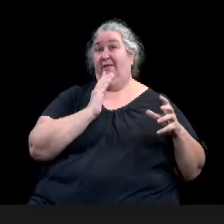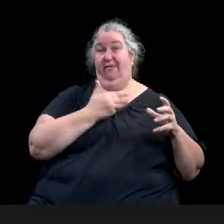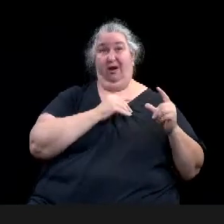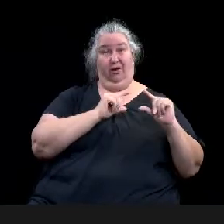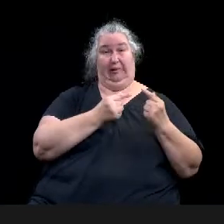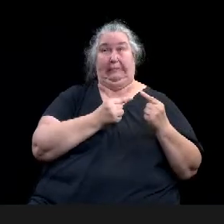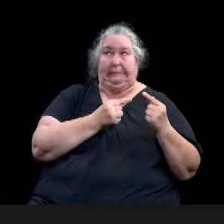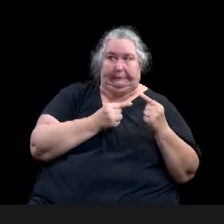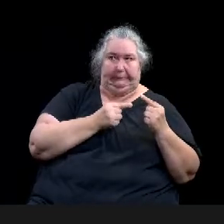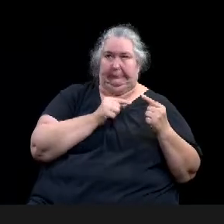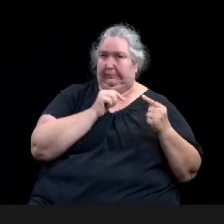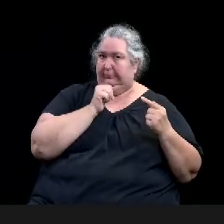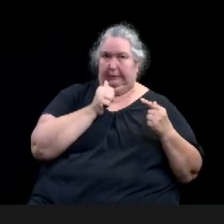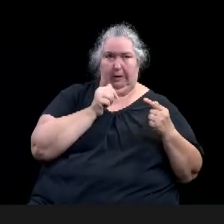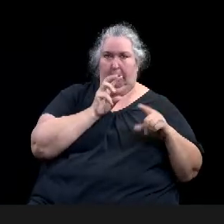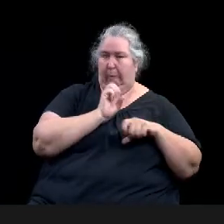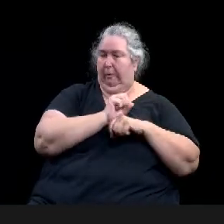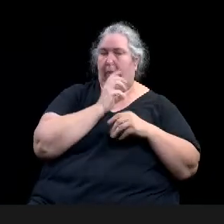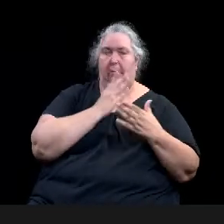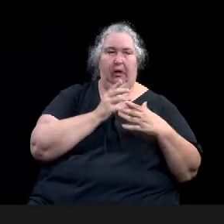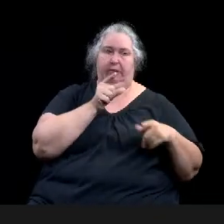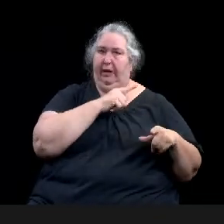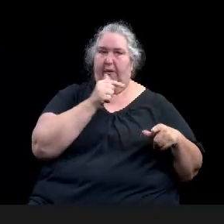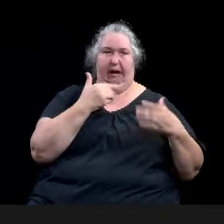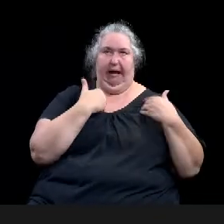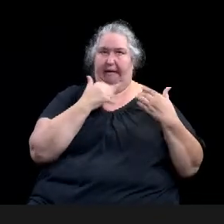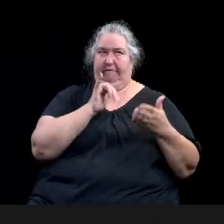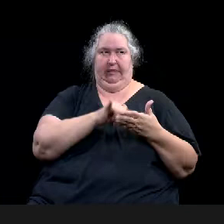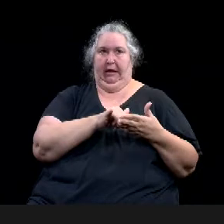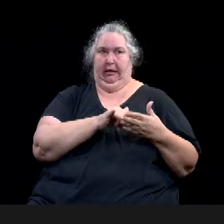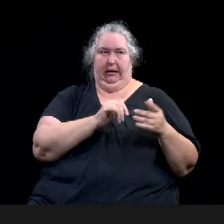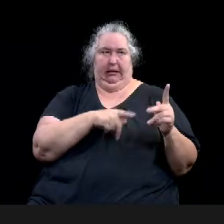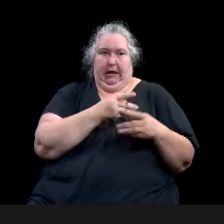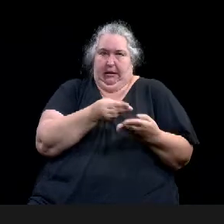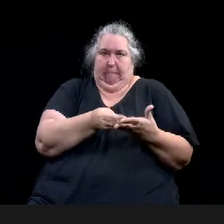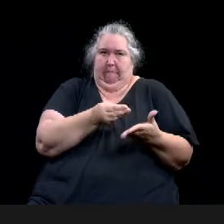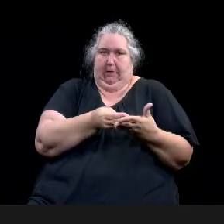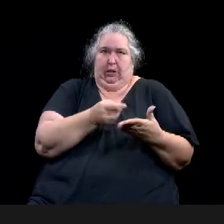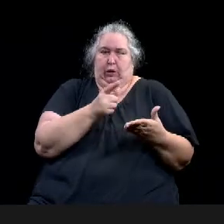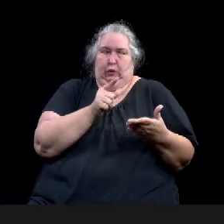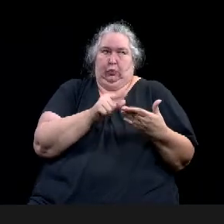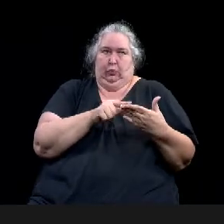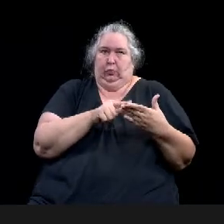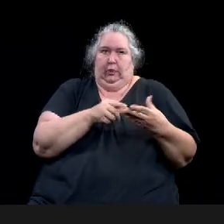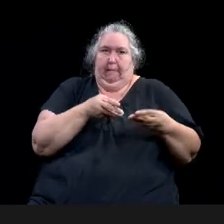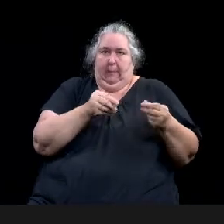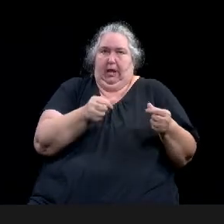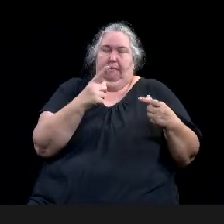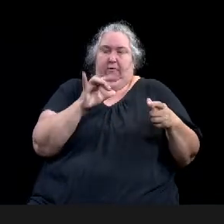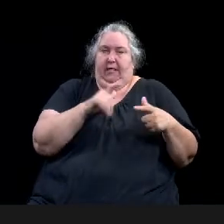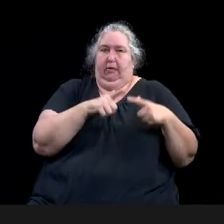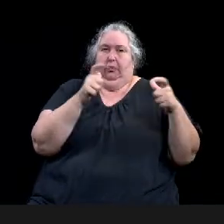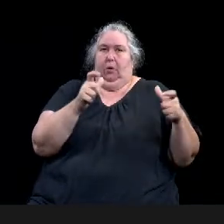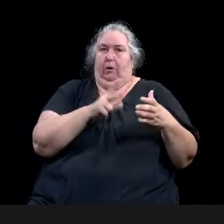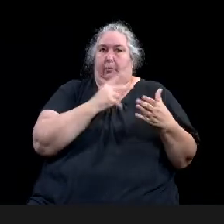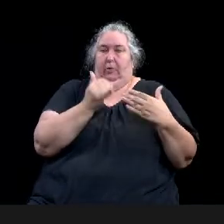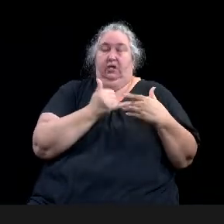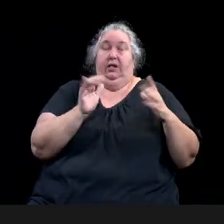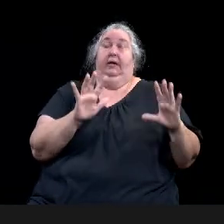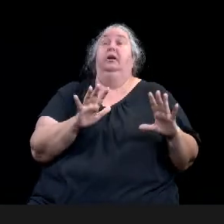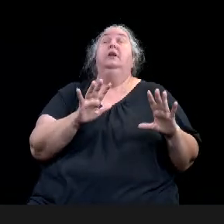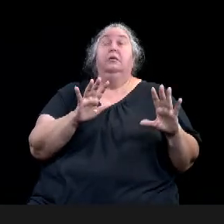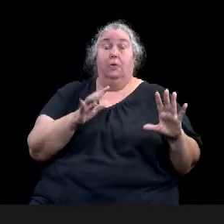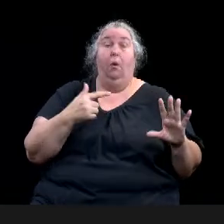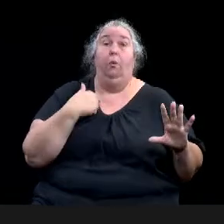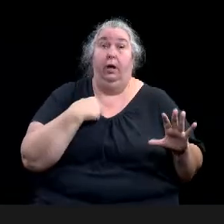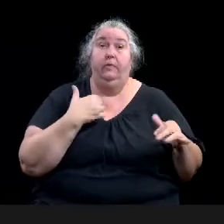So for the, we still will do a funding re on the reimbursement basis. Um, that's, uh, we need to have